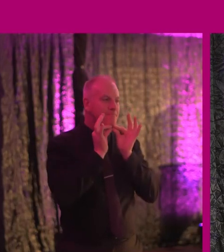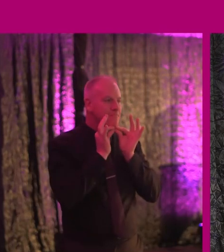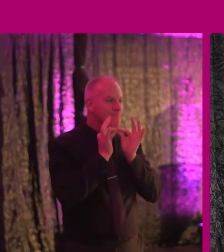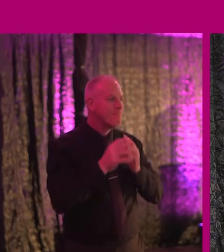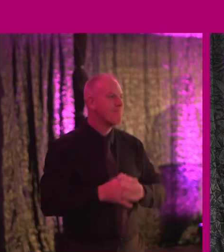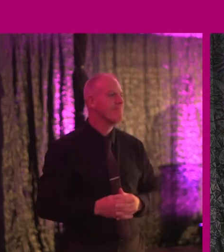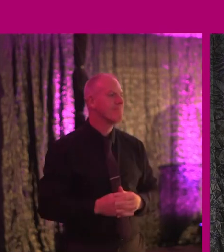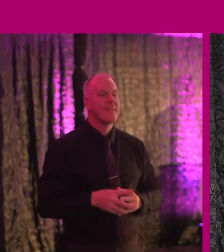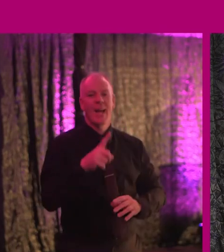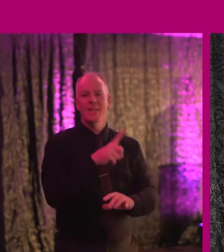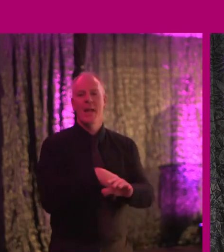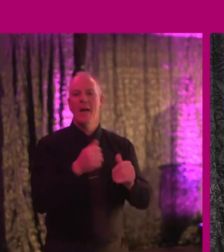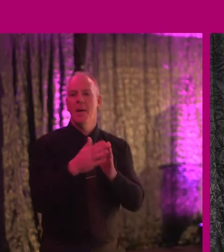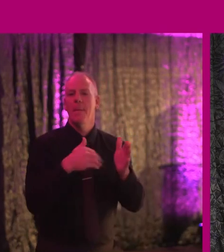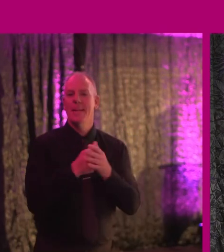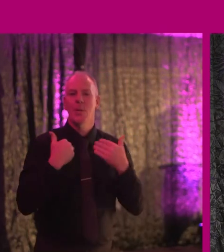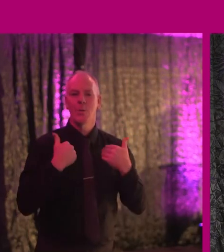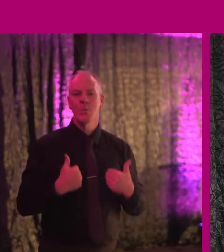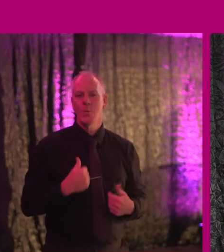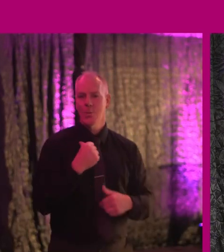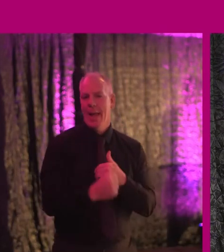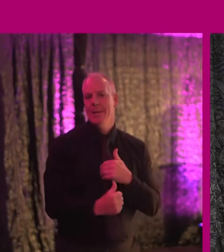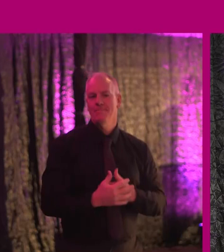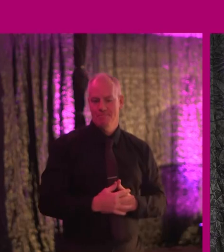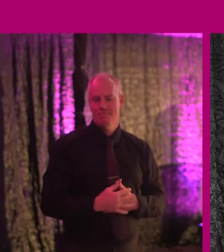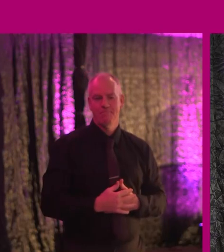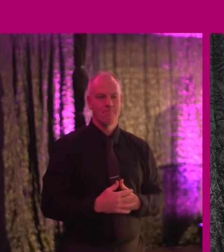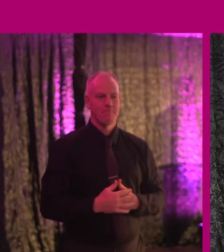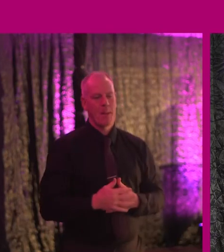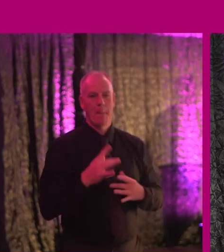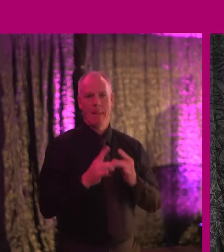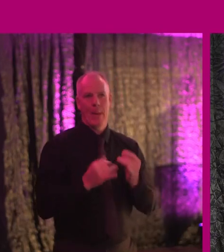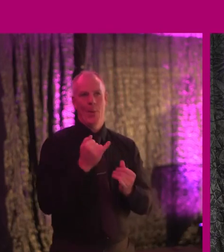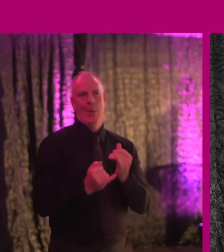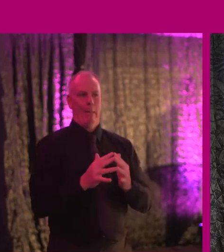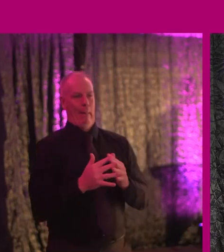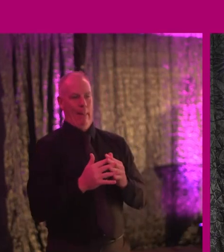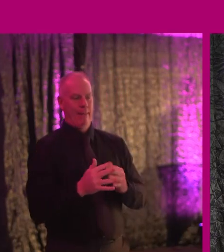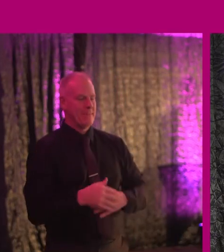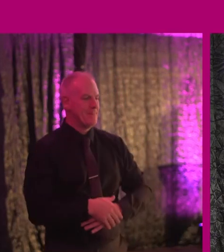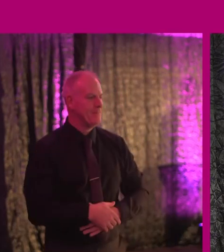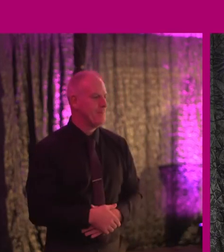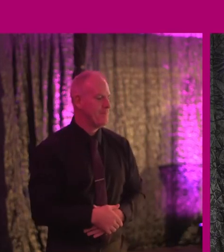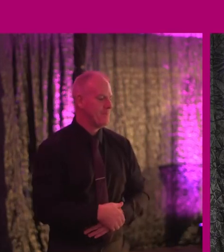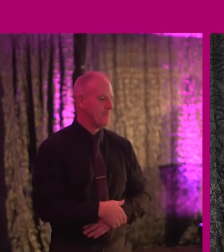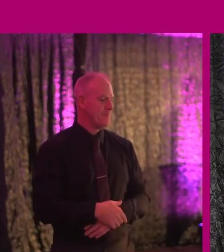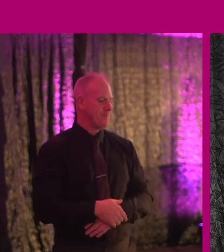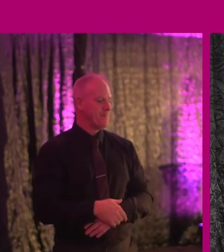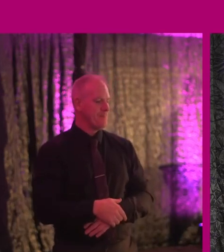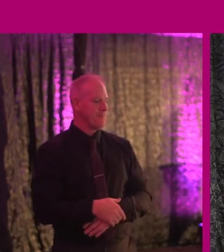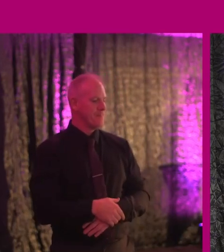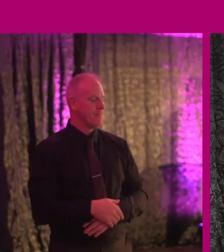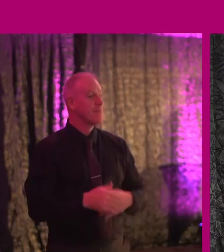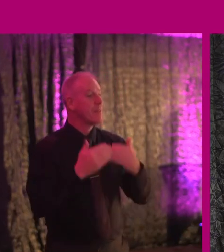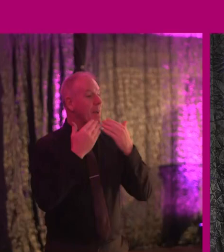decided I'd wear a business suit today just to kind of complicate things. So thank you